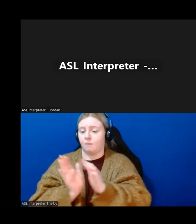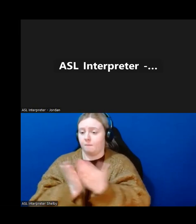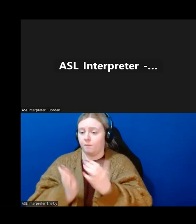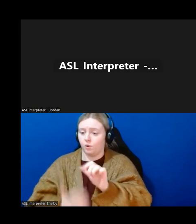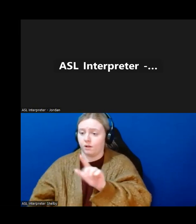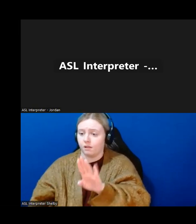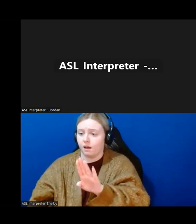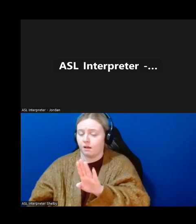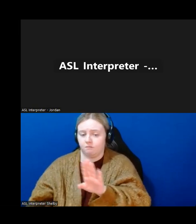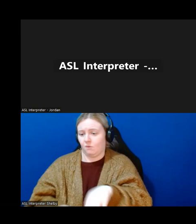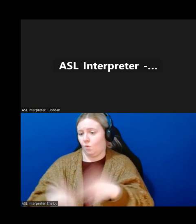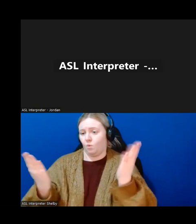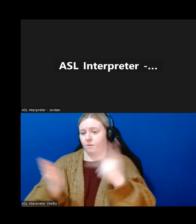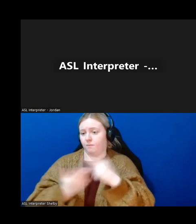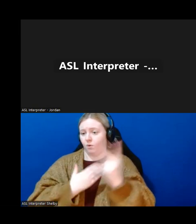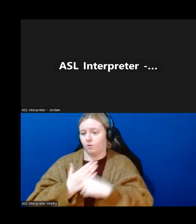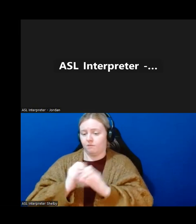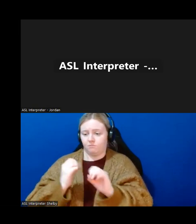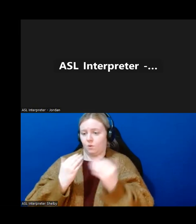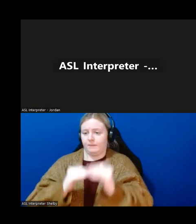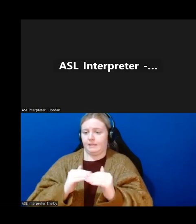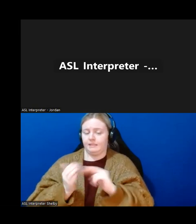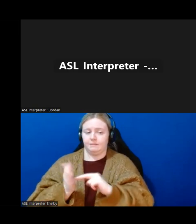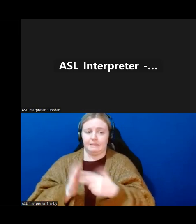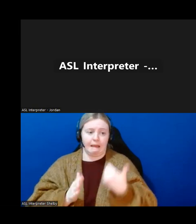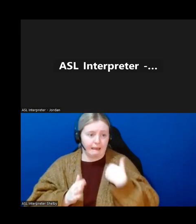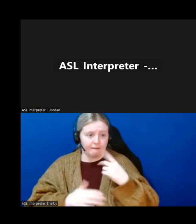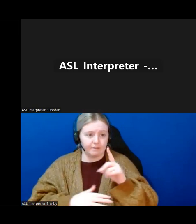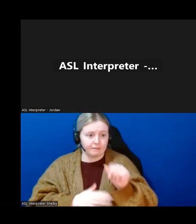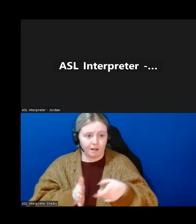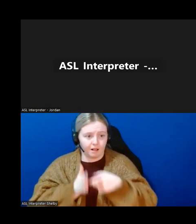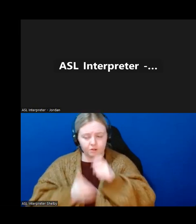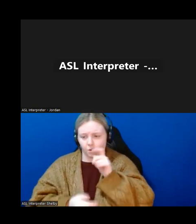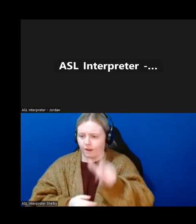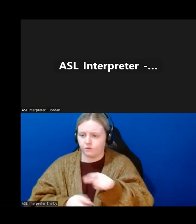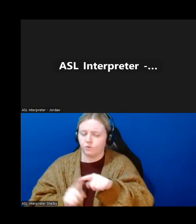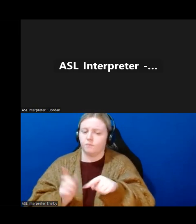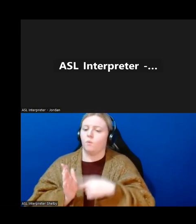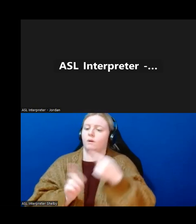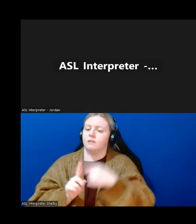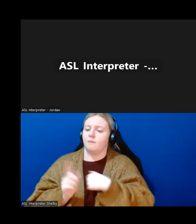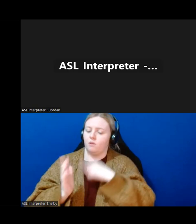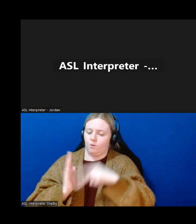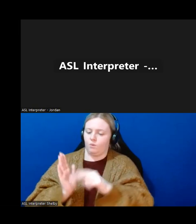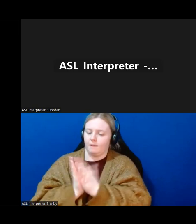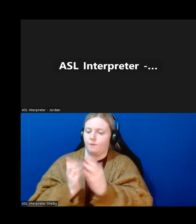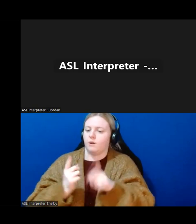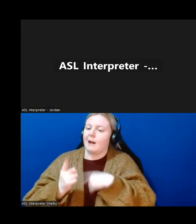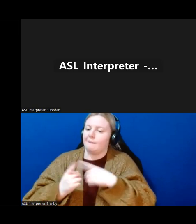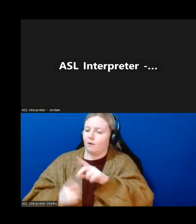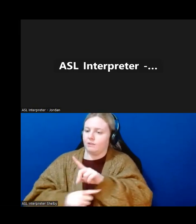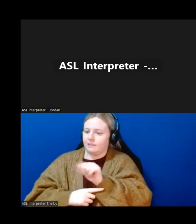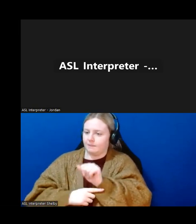a fully public program where we read a book once a month that is around some disability related subject or